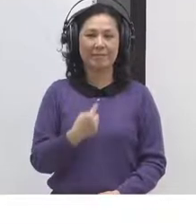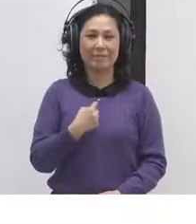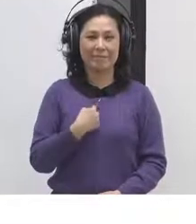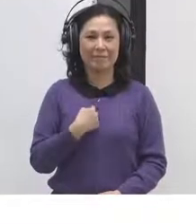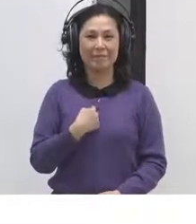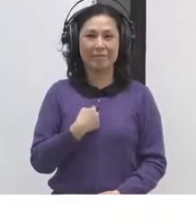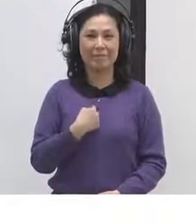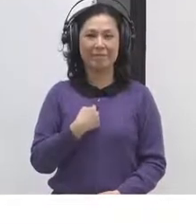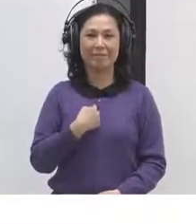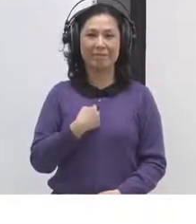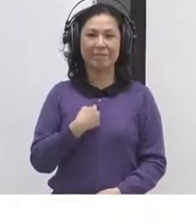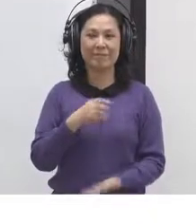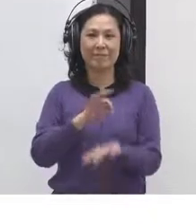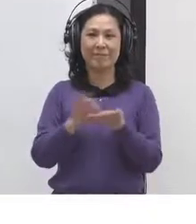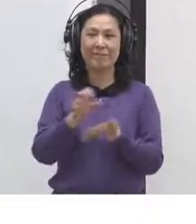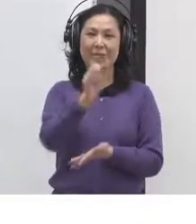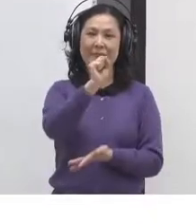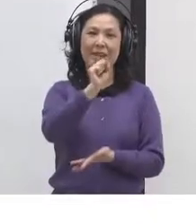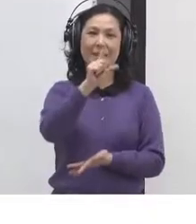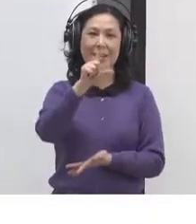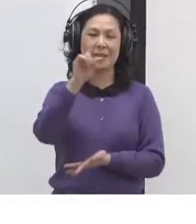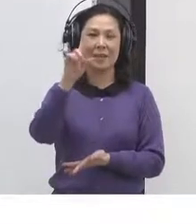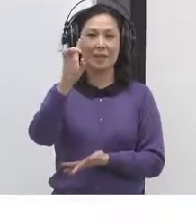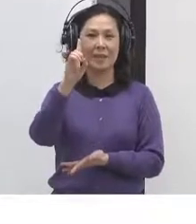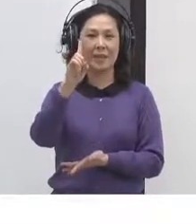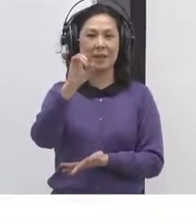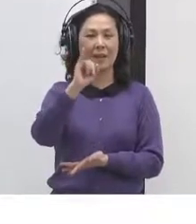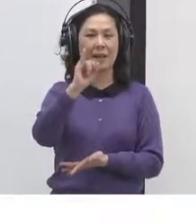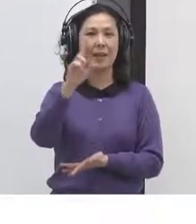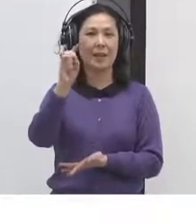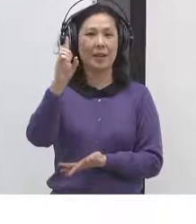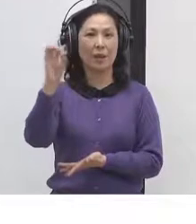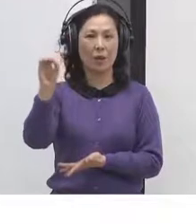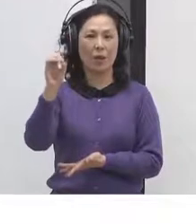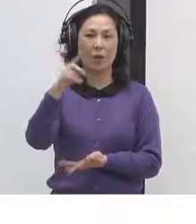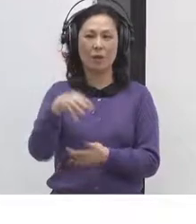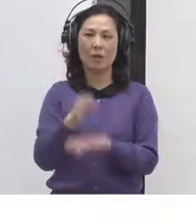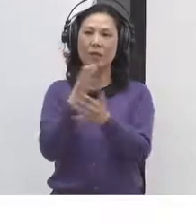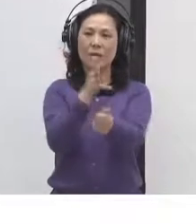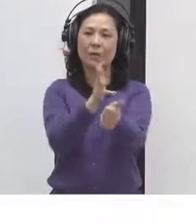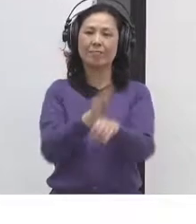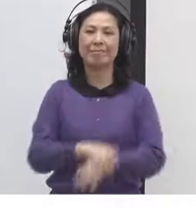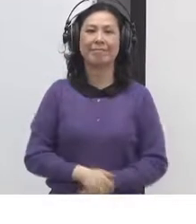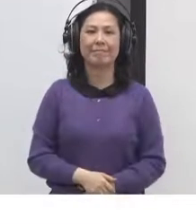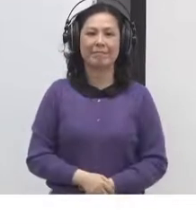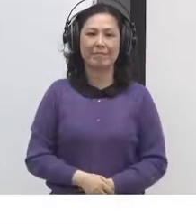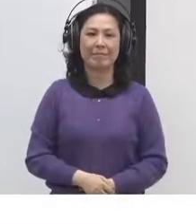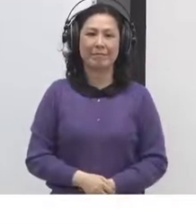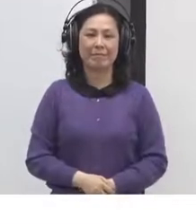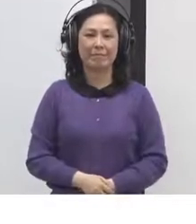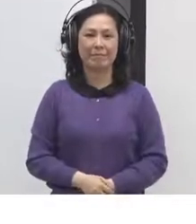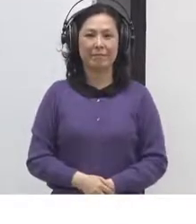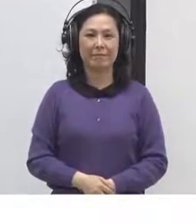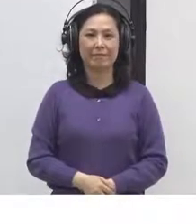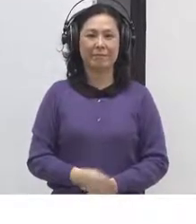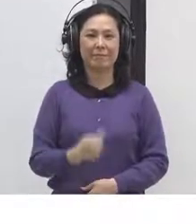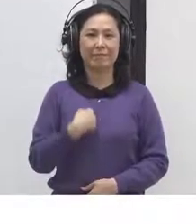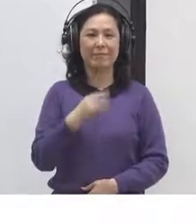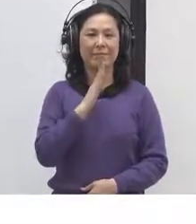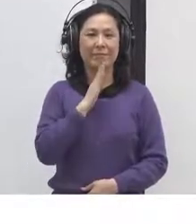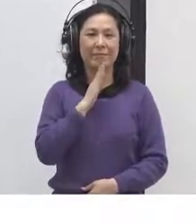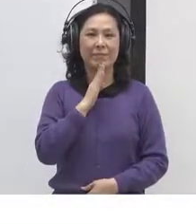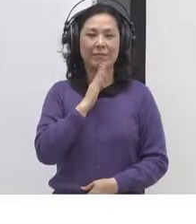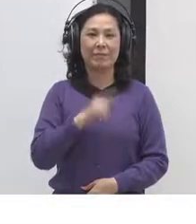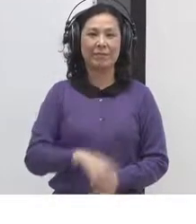I am Isabel, I am the chair of the Josong Task Force in the GovZero